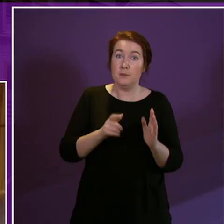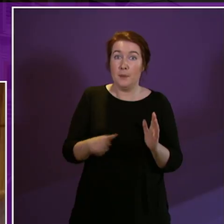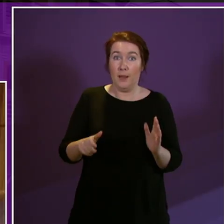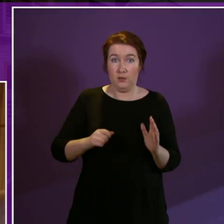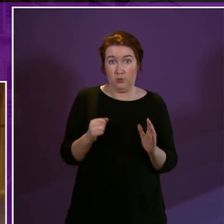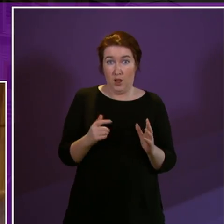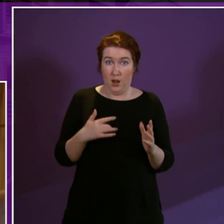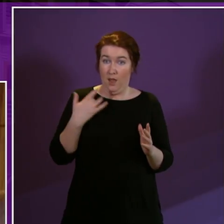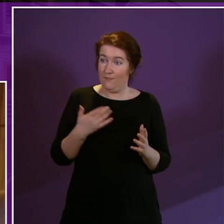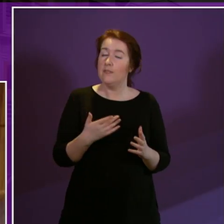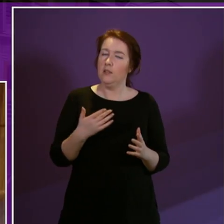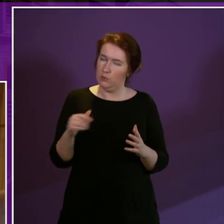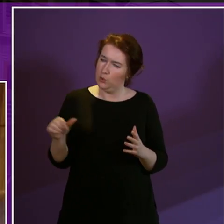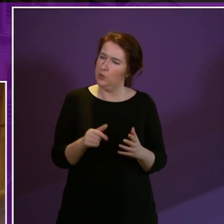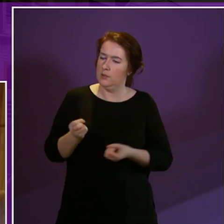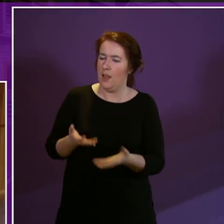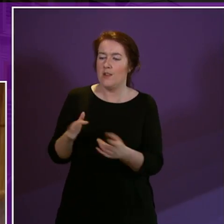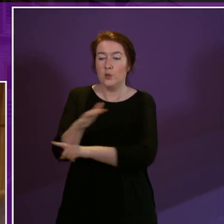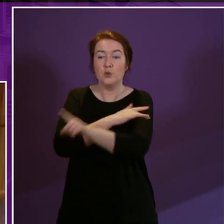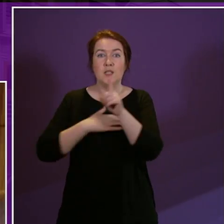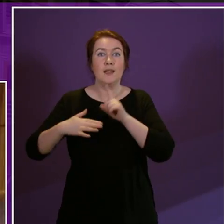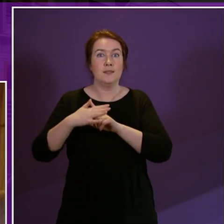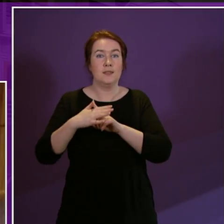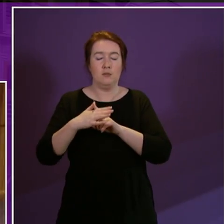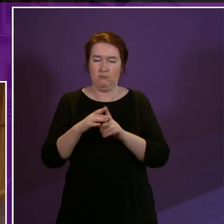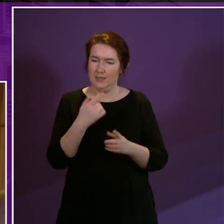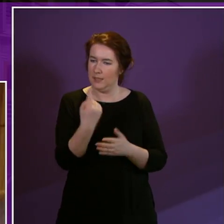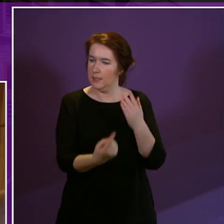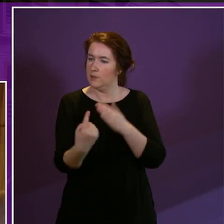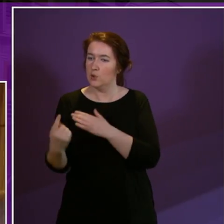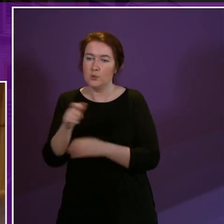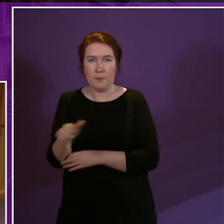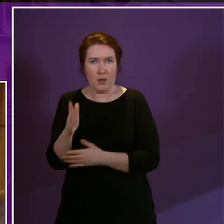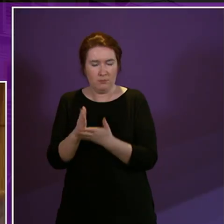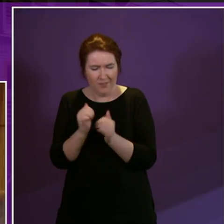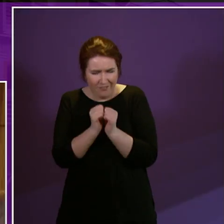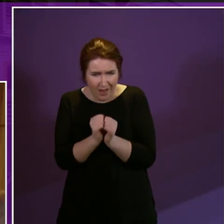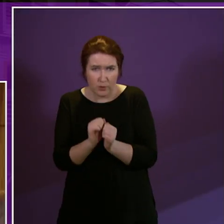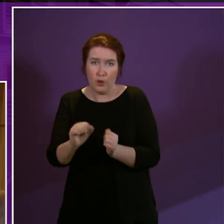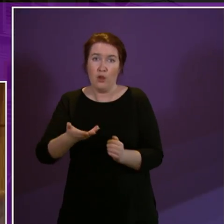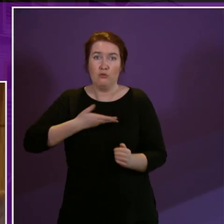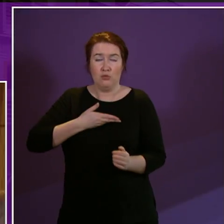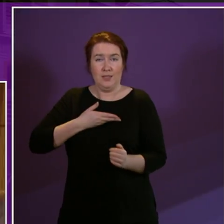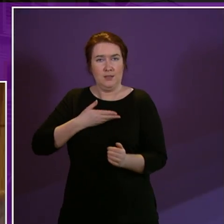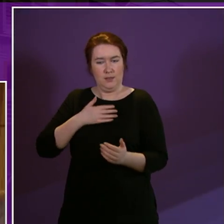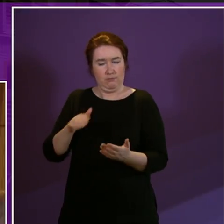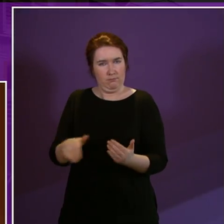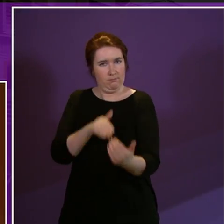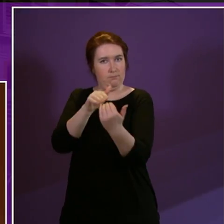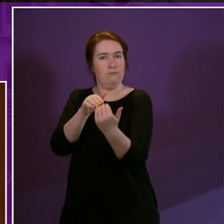those barriers and deliver a society where every citizen is valued and their rights are fully recognised thank you